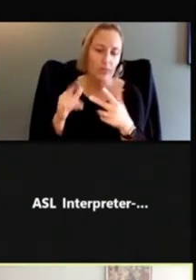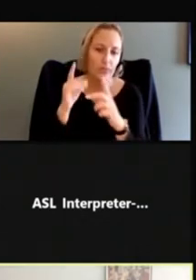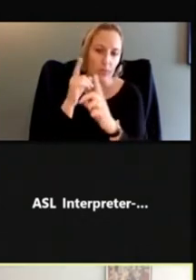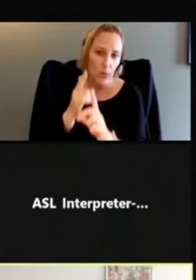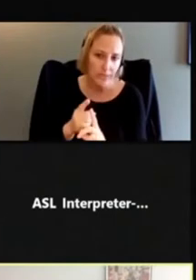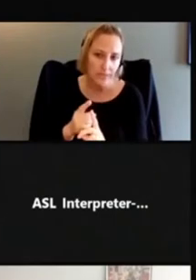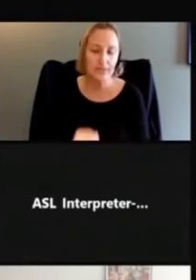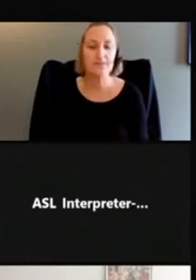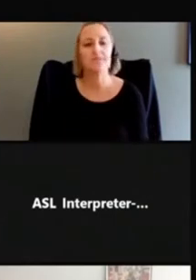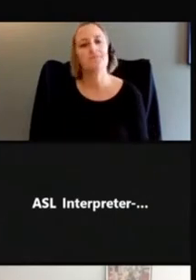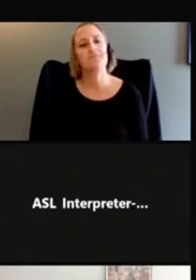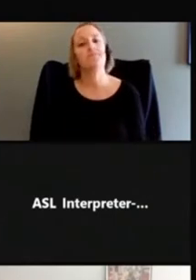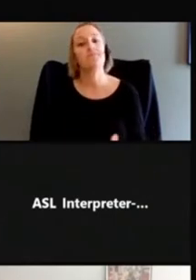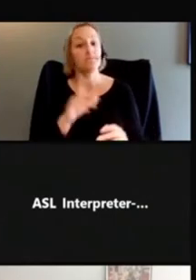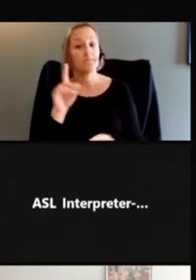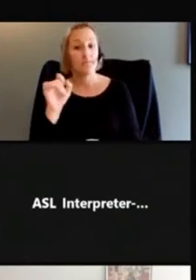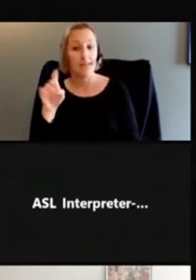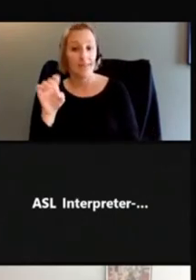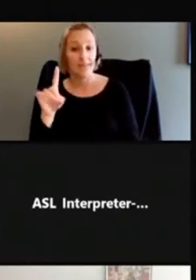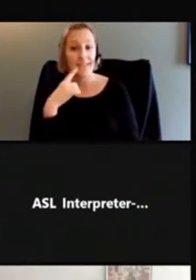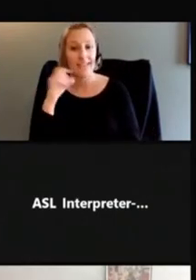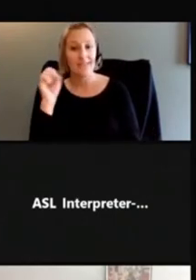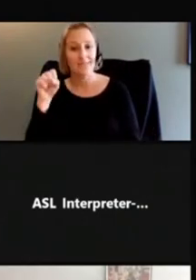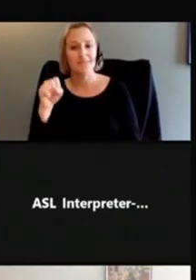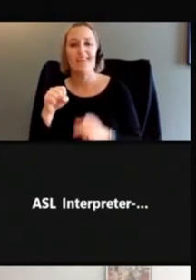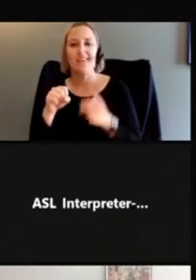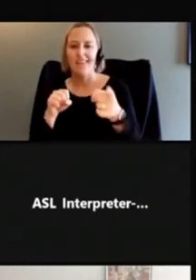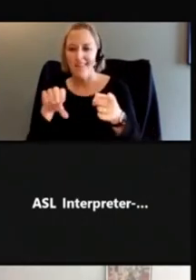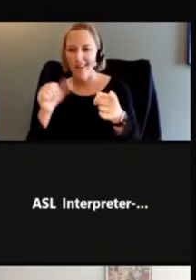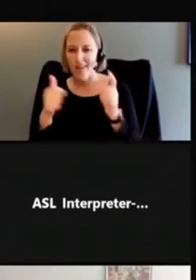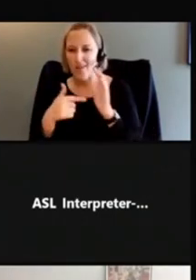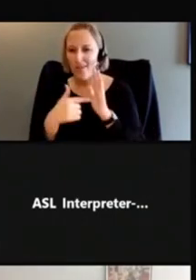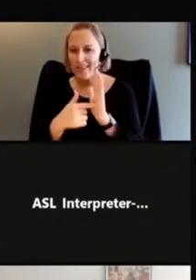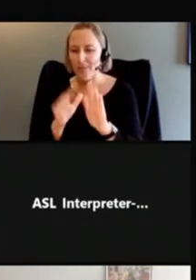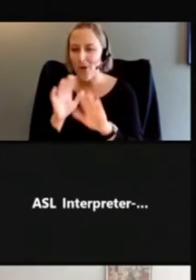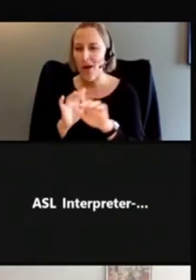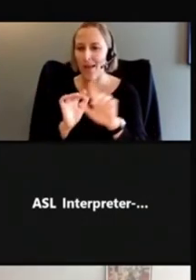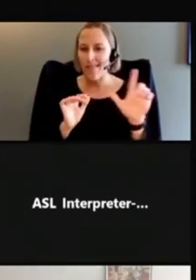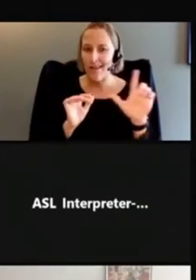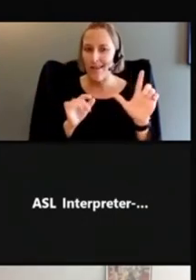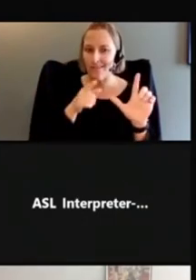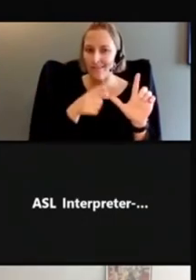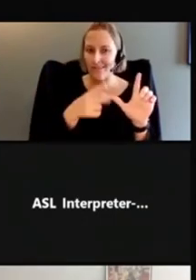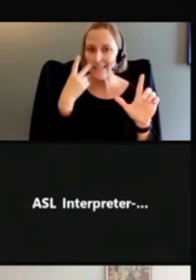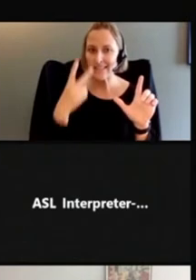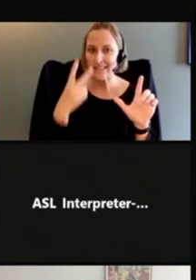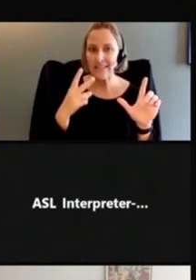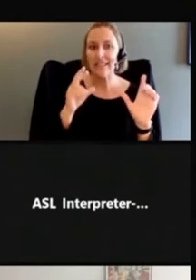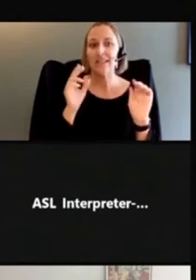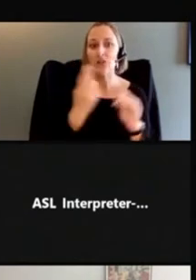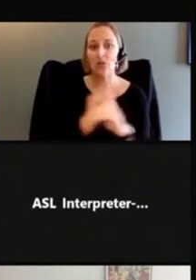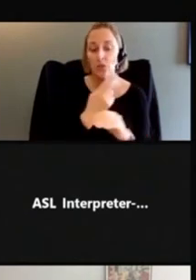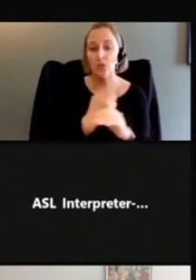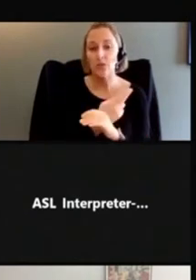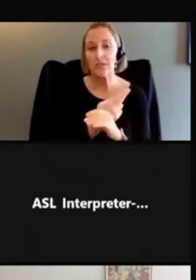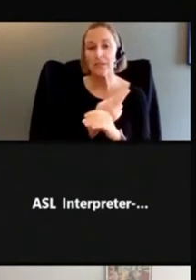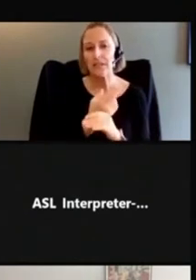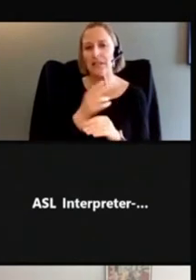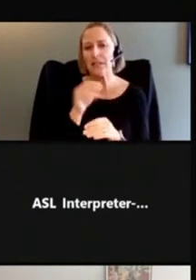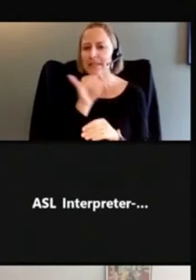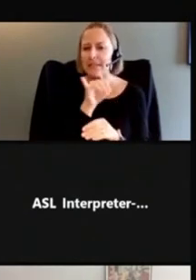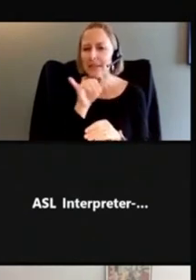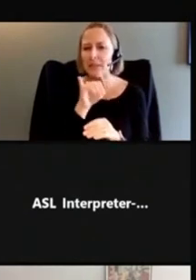Yep. So here's just another example, kind of on the left, we see utilizing pretty similar